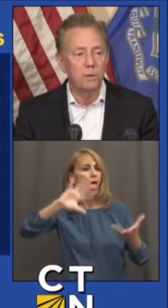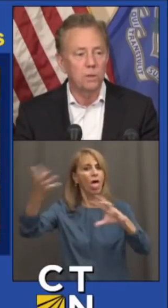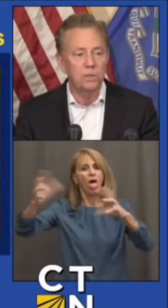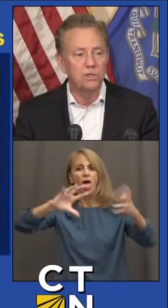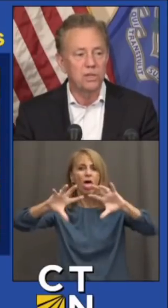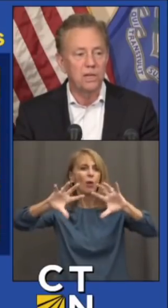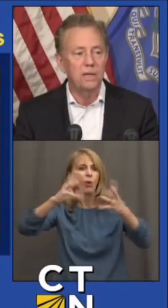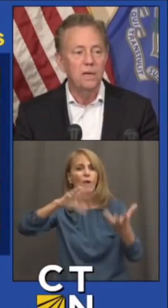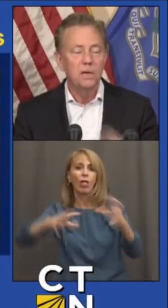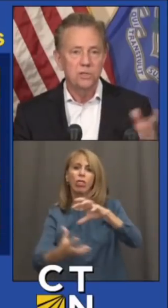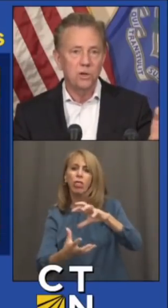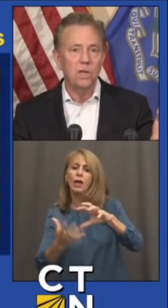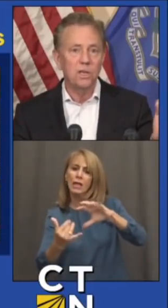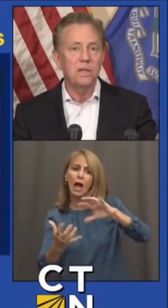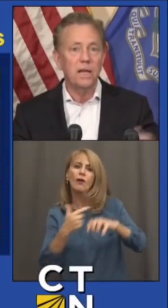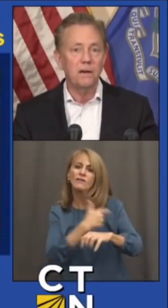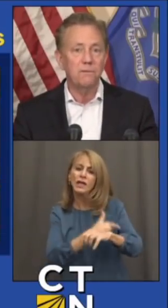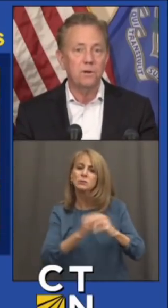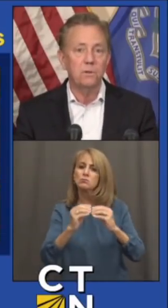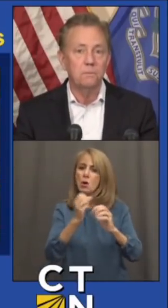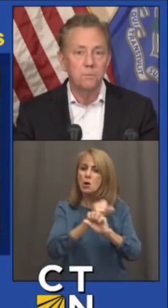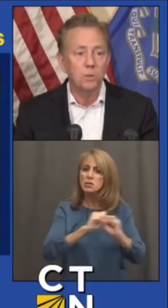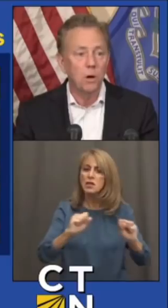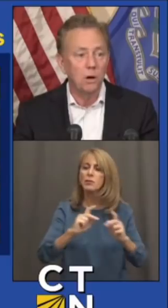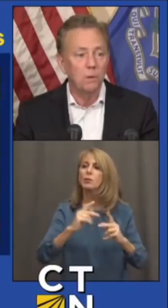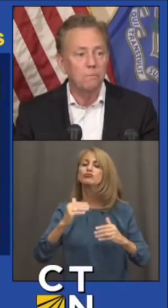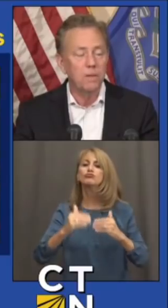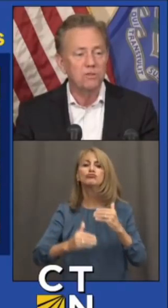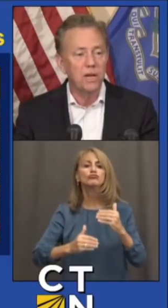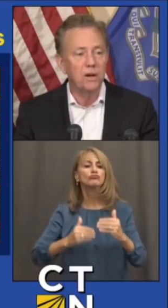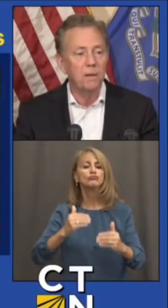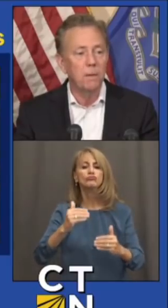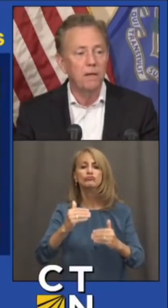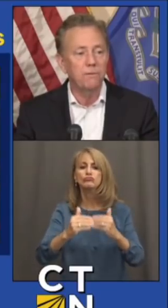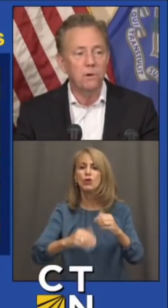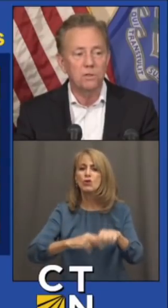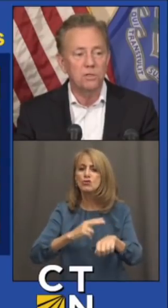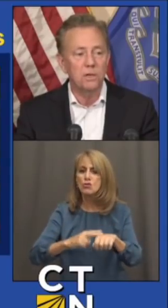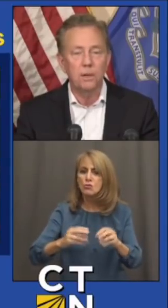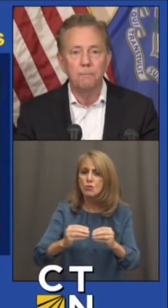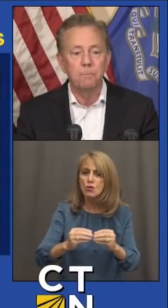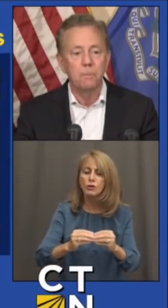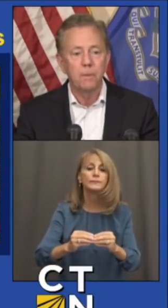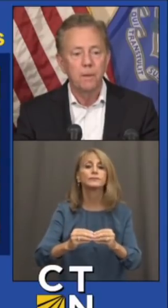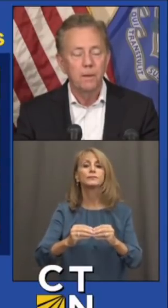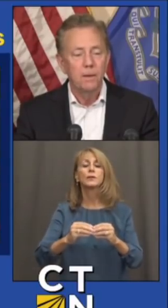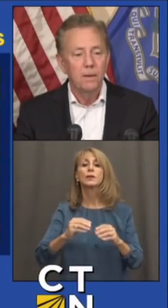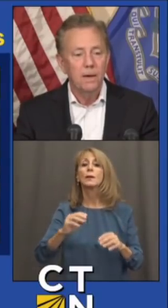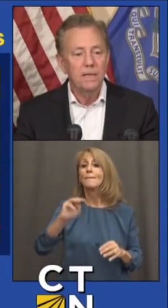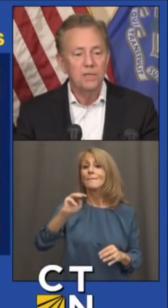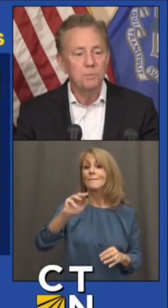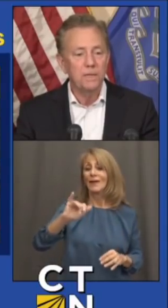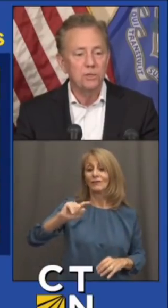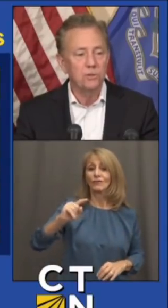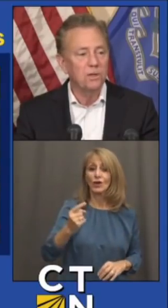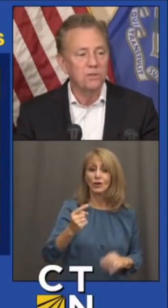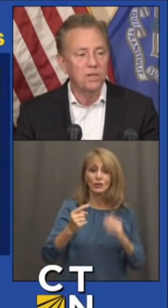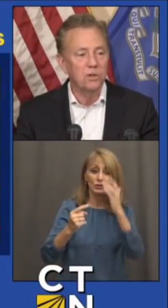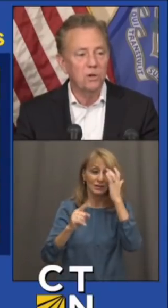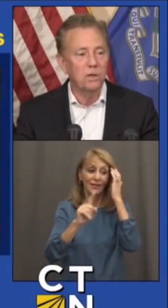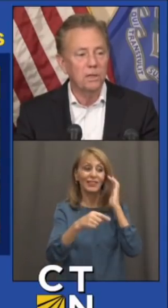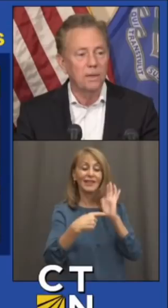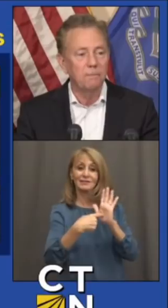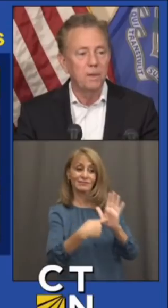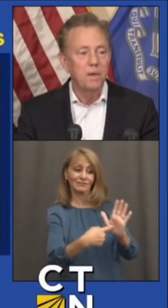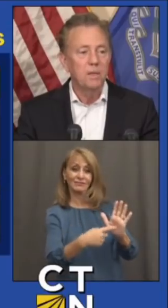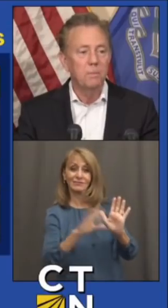really good to see. Starting the day after tomorrow, Saturday, May 1st, I think this picture sort of